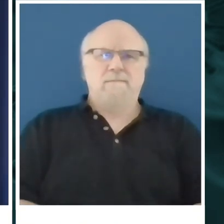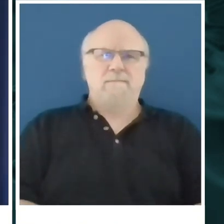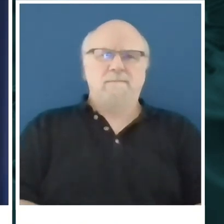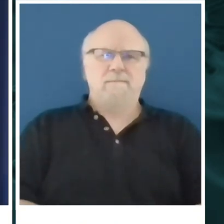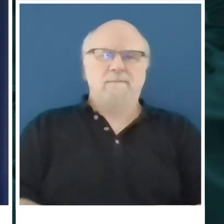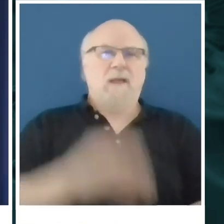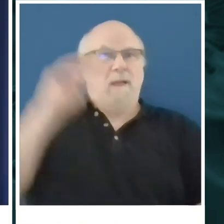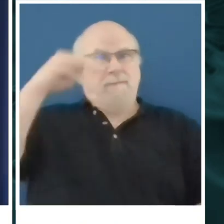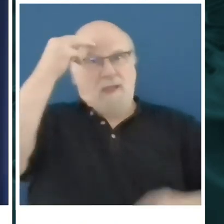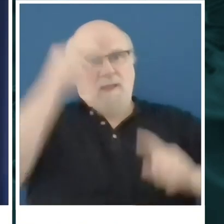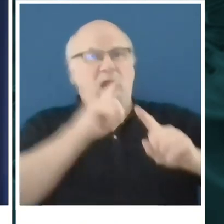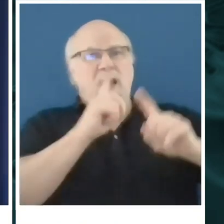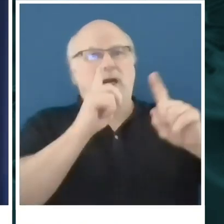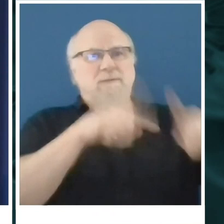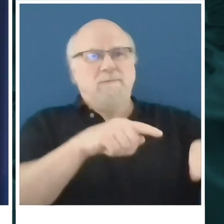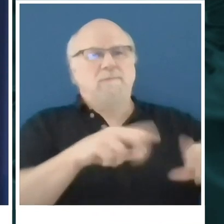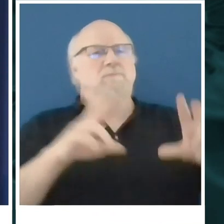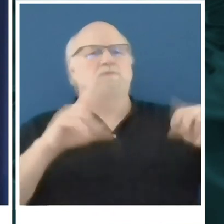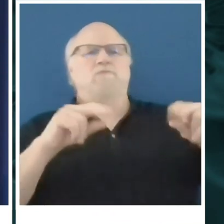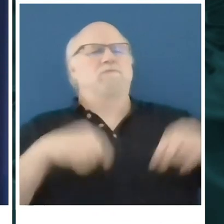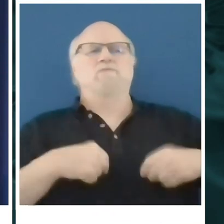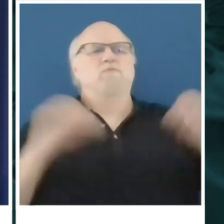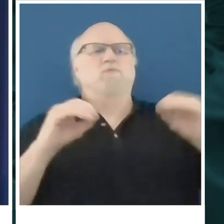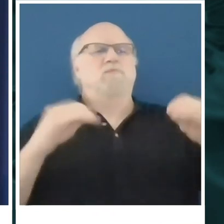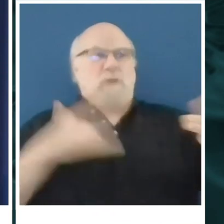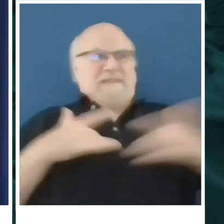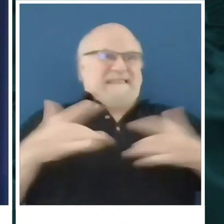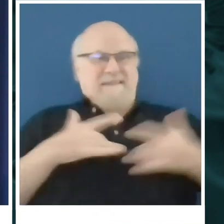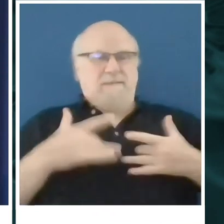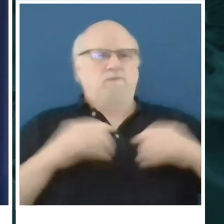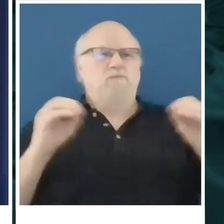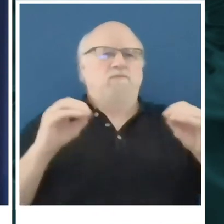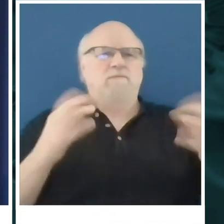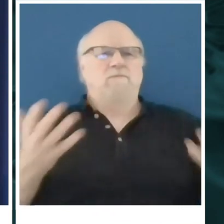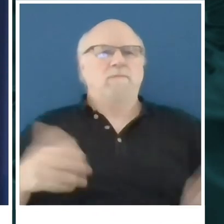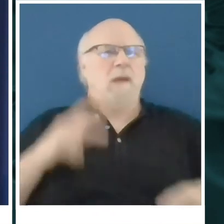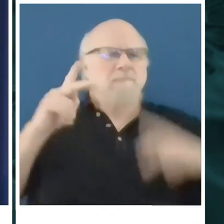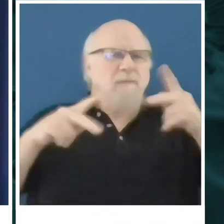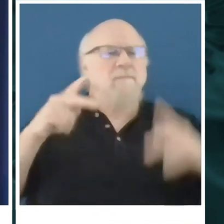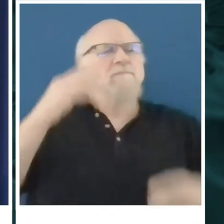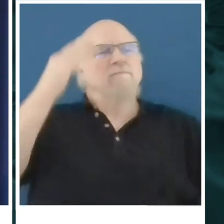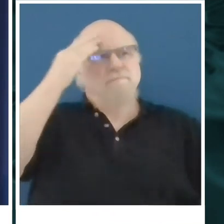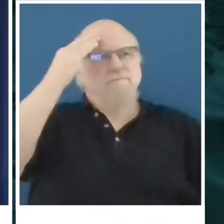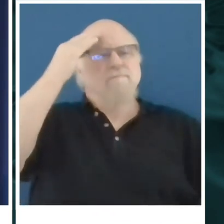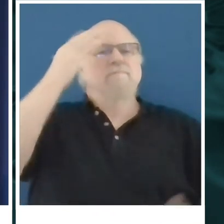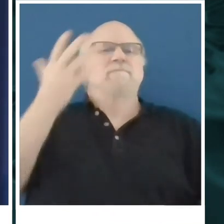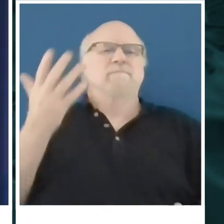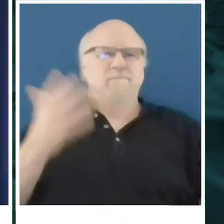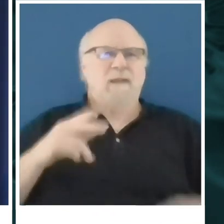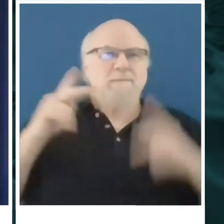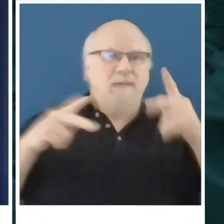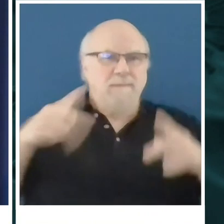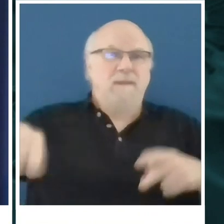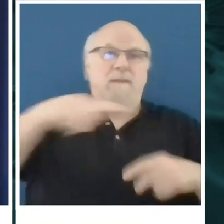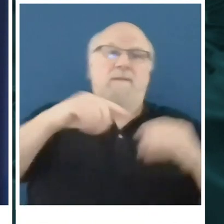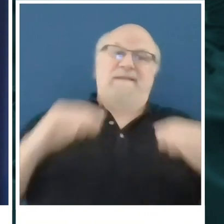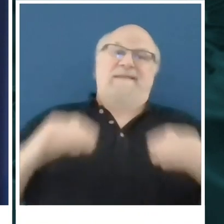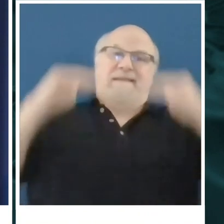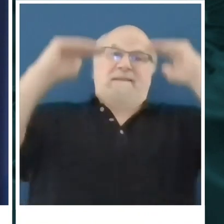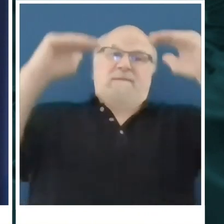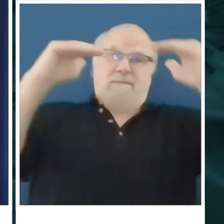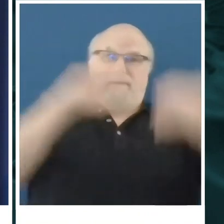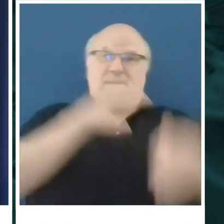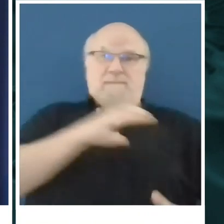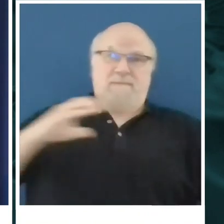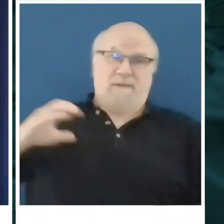Not at all. And here's what folks need to realize. Just people on an executive committee or a task force or an advisory